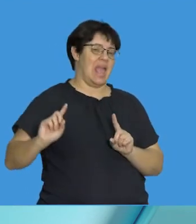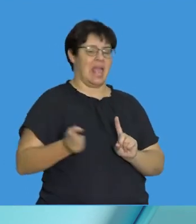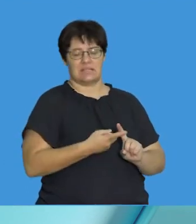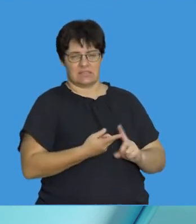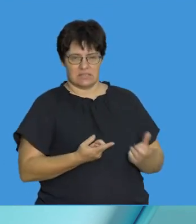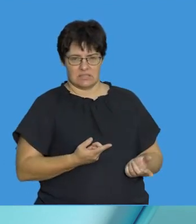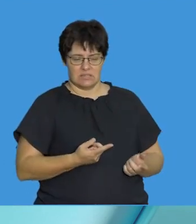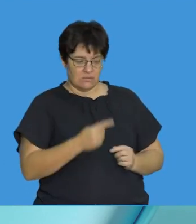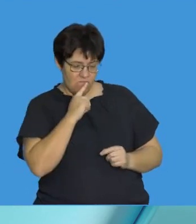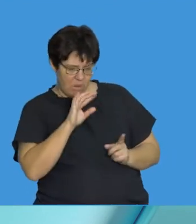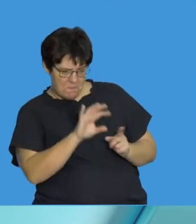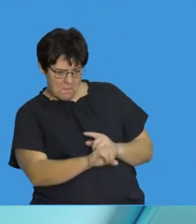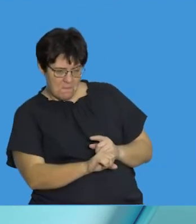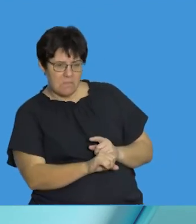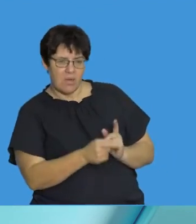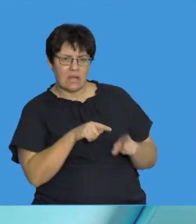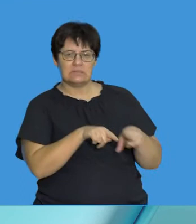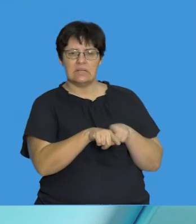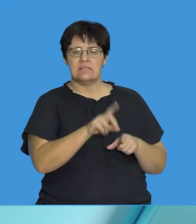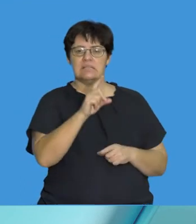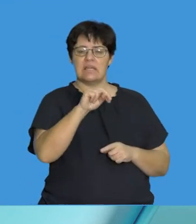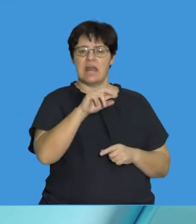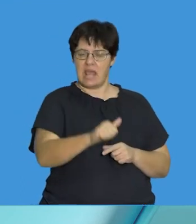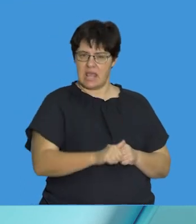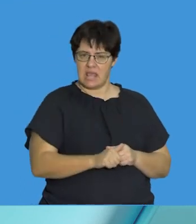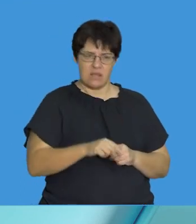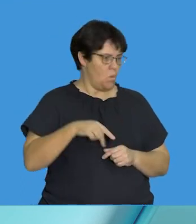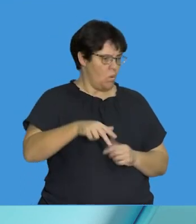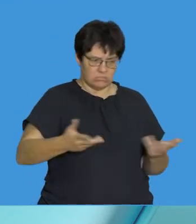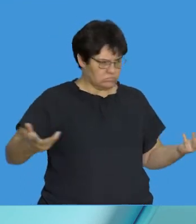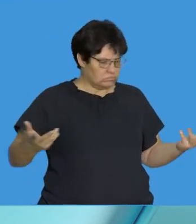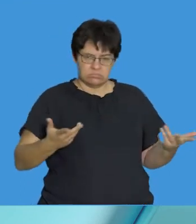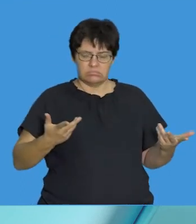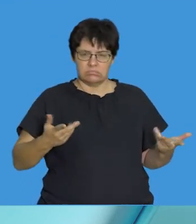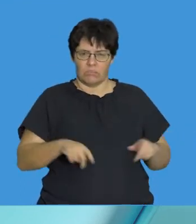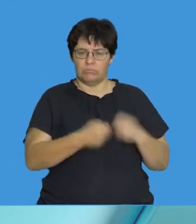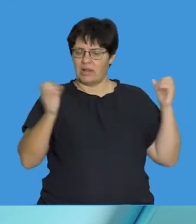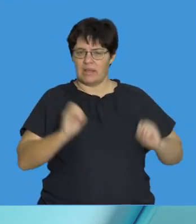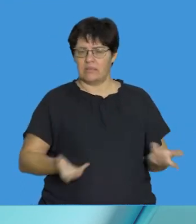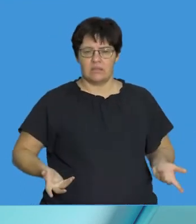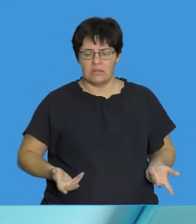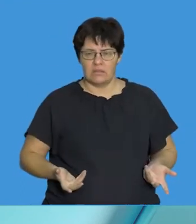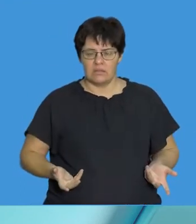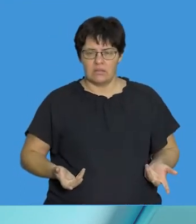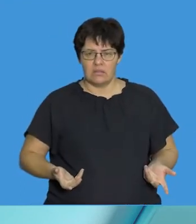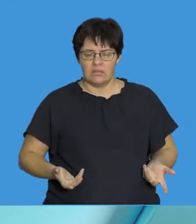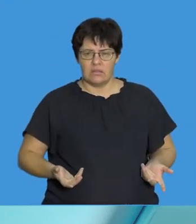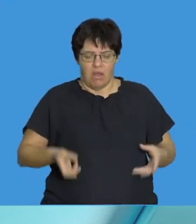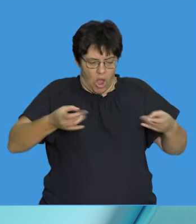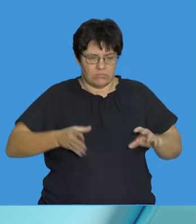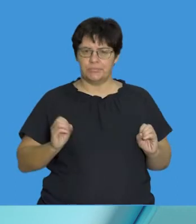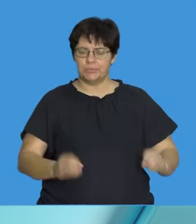accident and they realized that when they tested his DNA and he walked out of an accident scene unscaled and